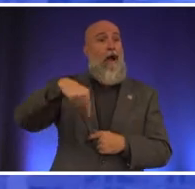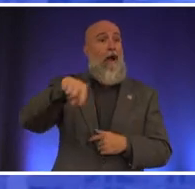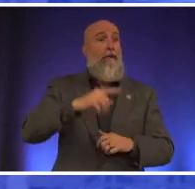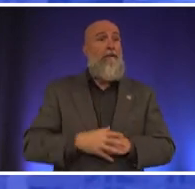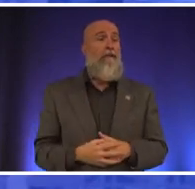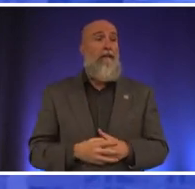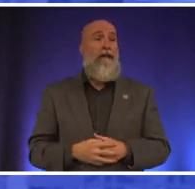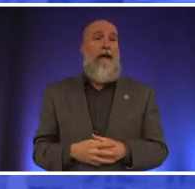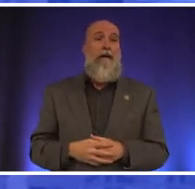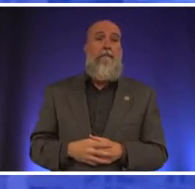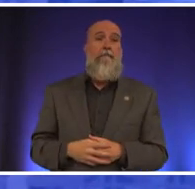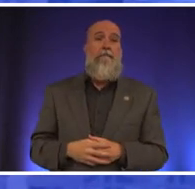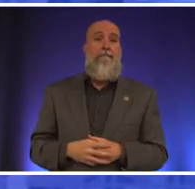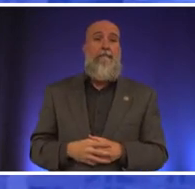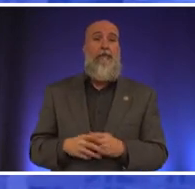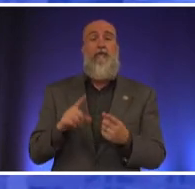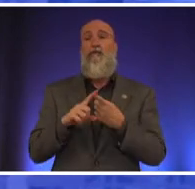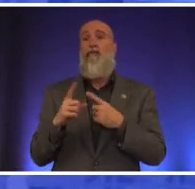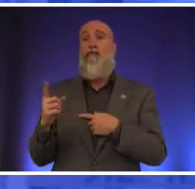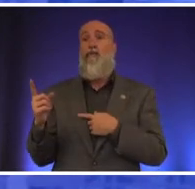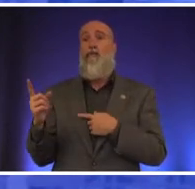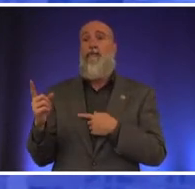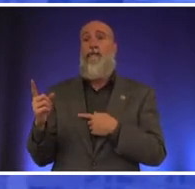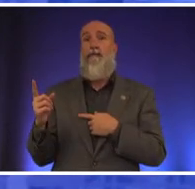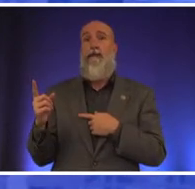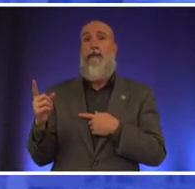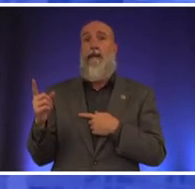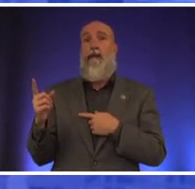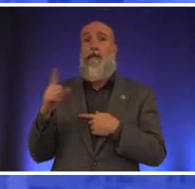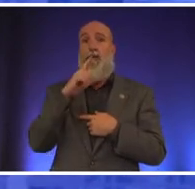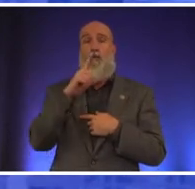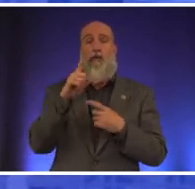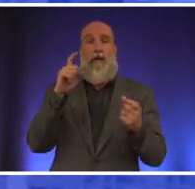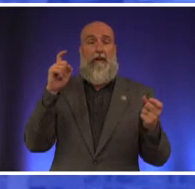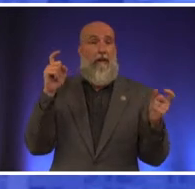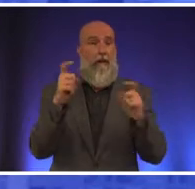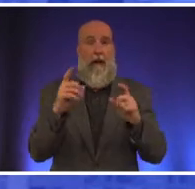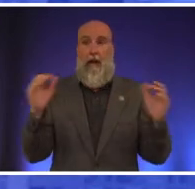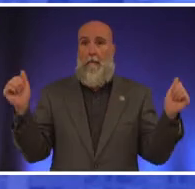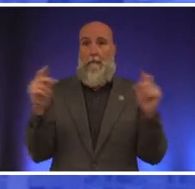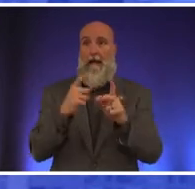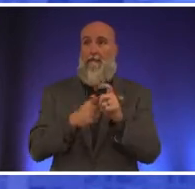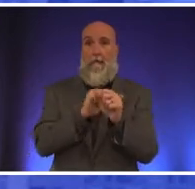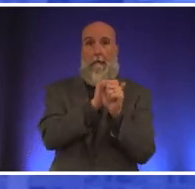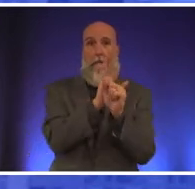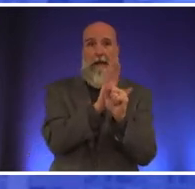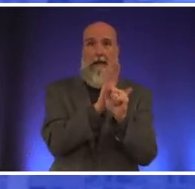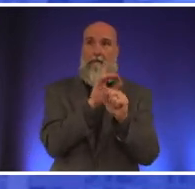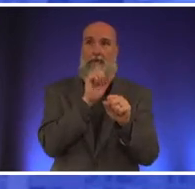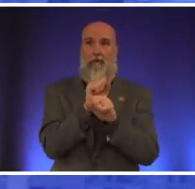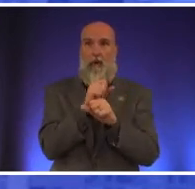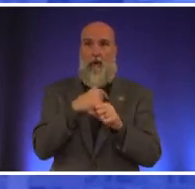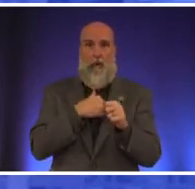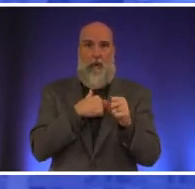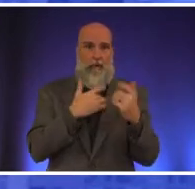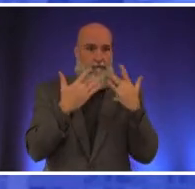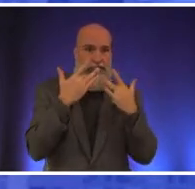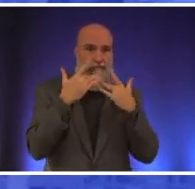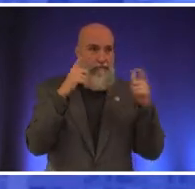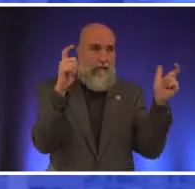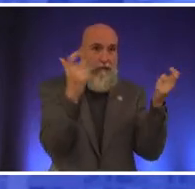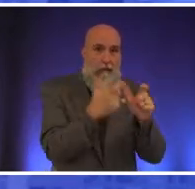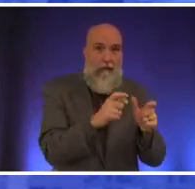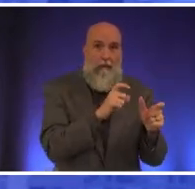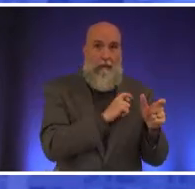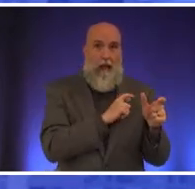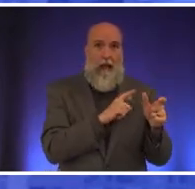to come back from the pandemic is real we lost police officers we are not fully staffed we need to be fully staffed the